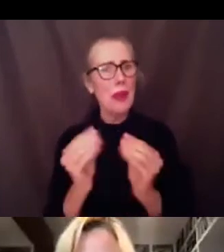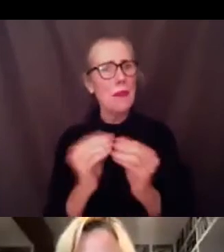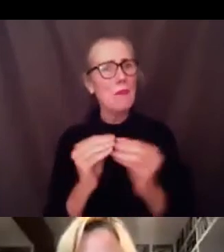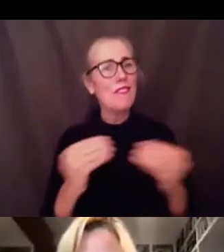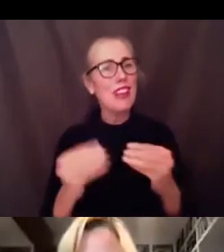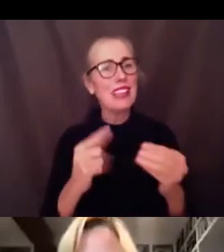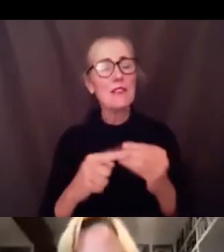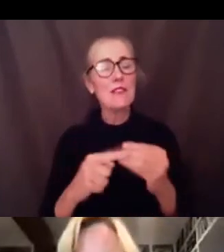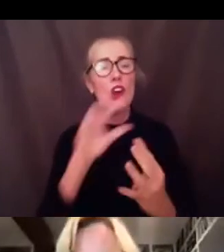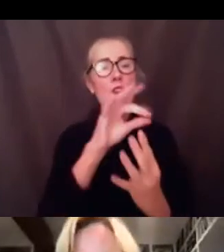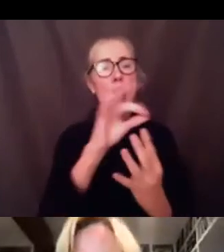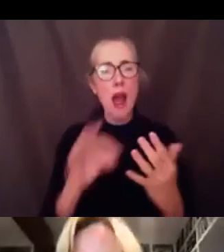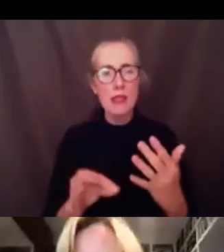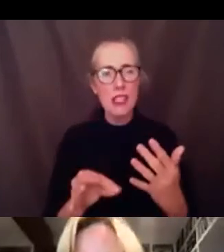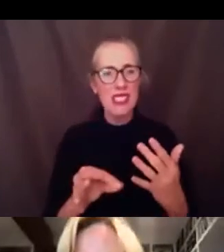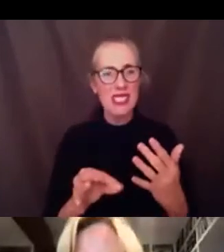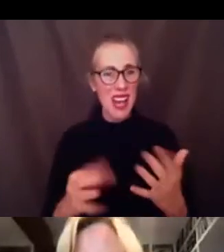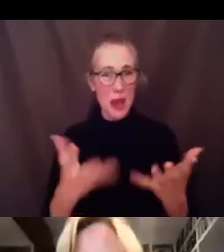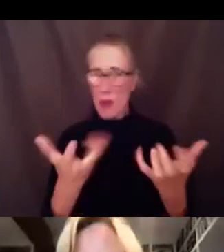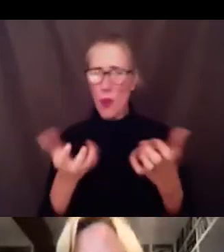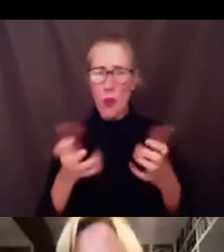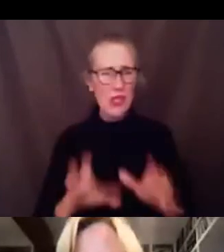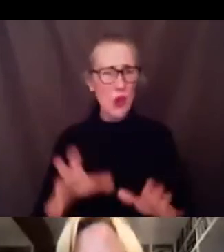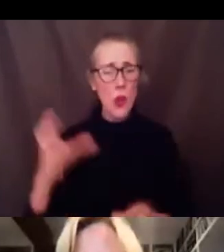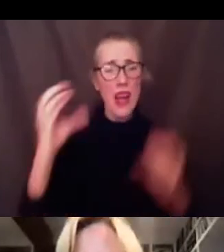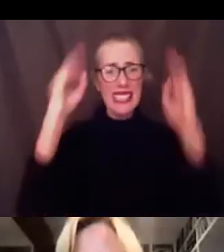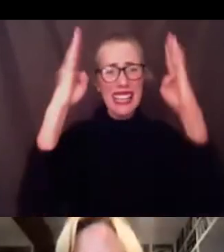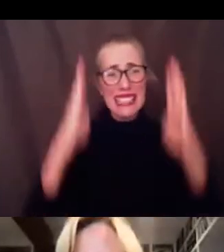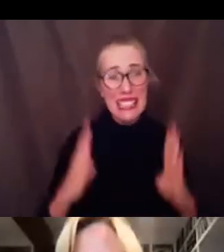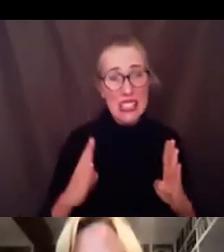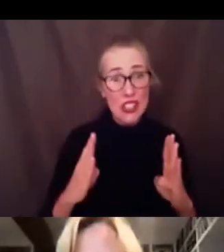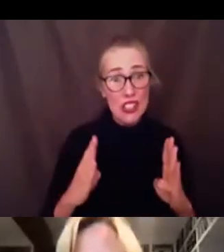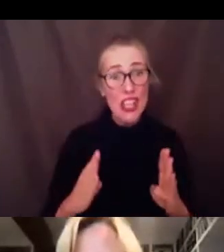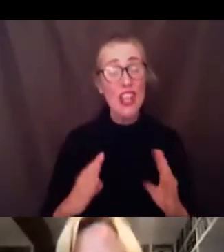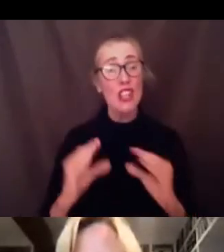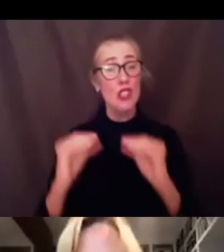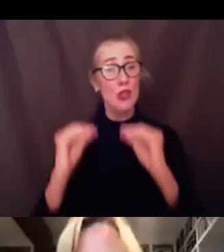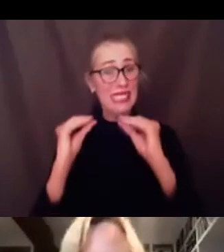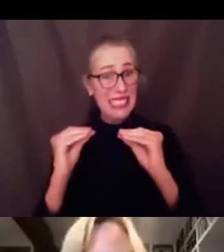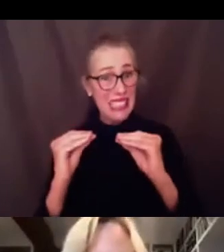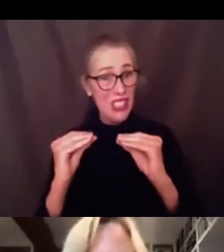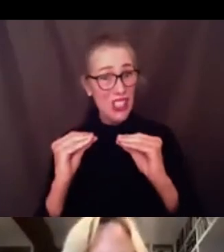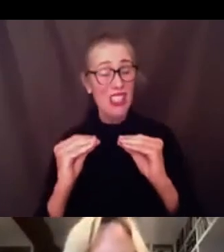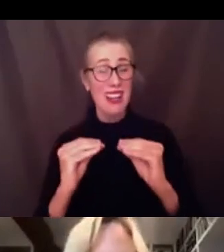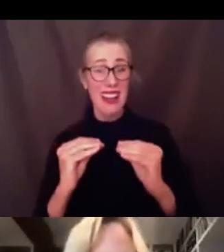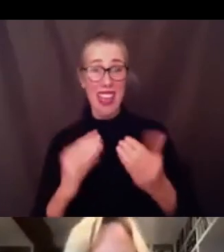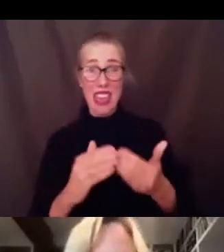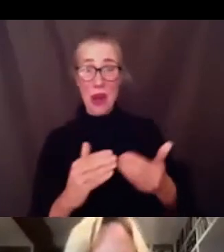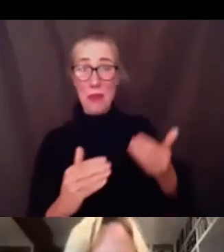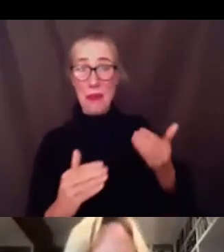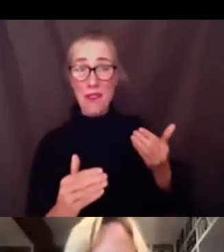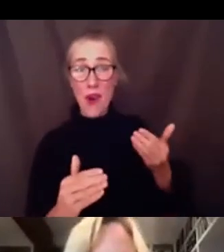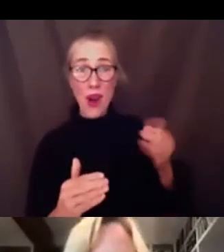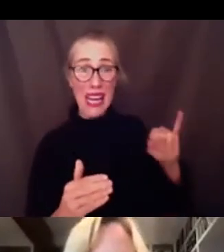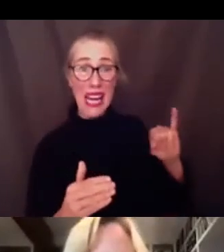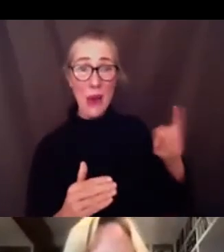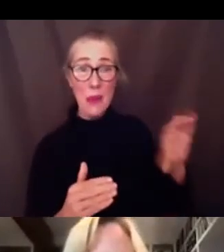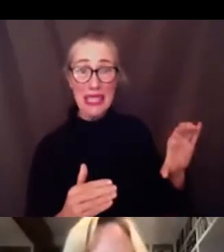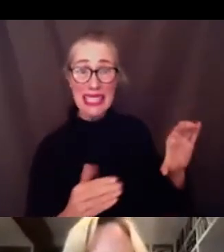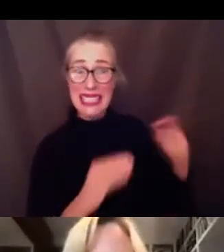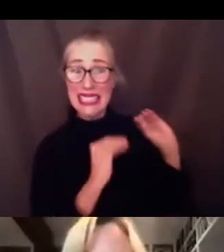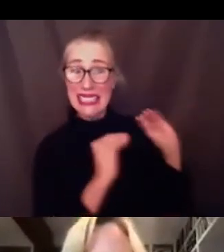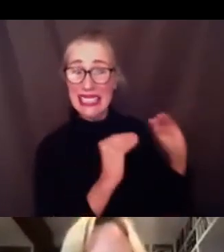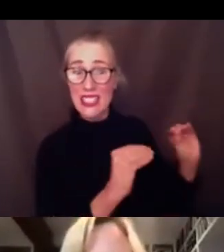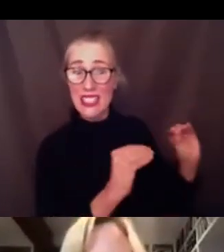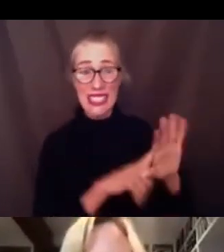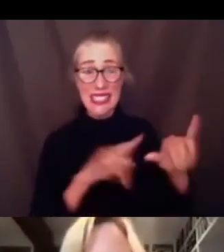have teachers teach their their current rosters and then a good portion also of their prior semester rosters that is not the vision